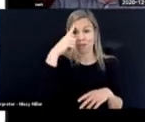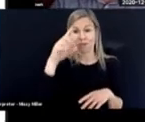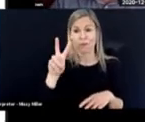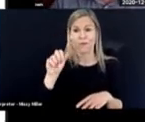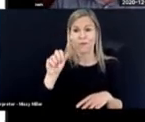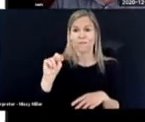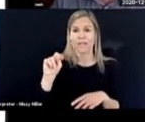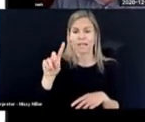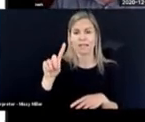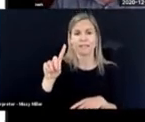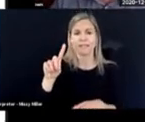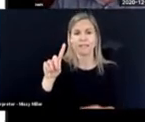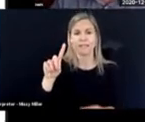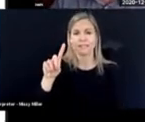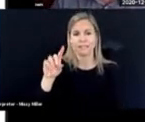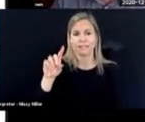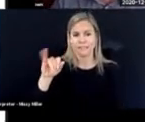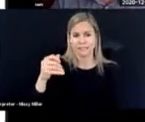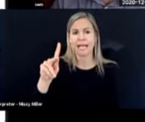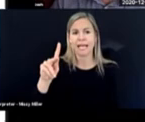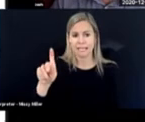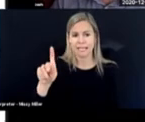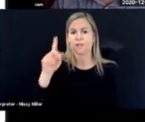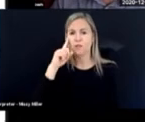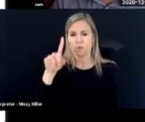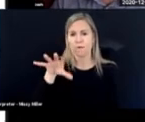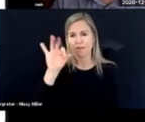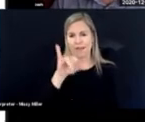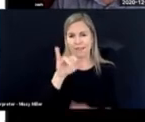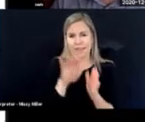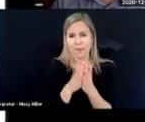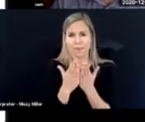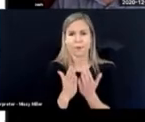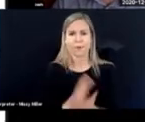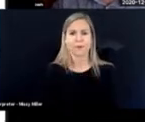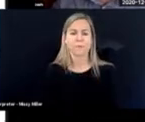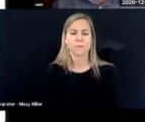search for van Dijk and publications, you'll find it.